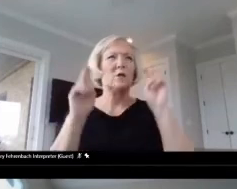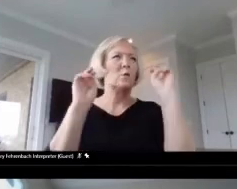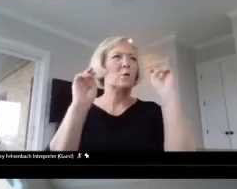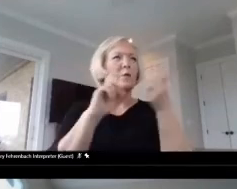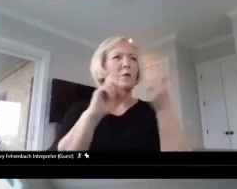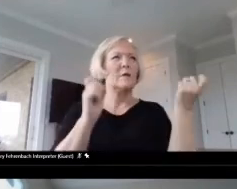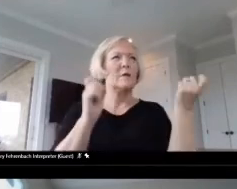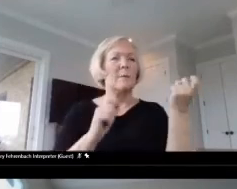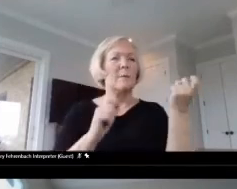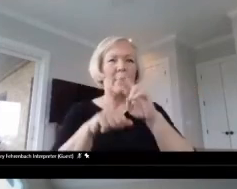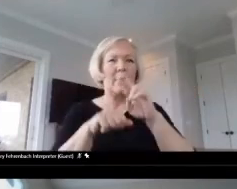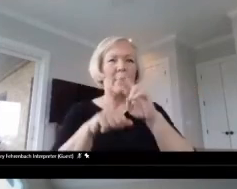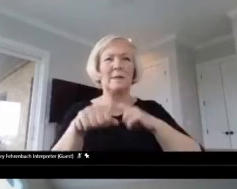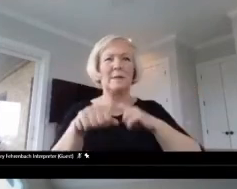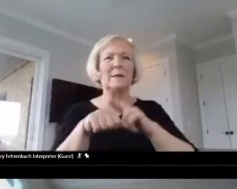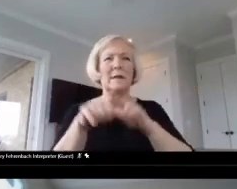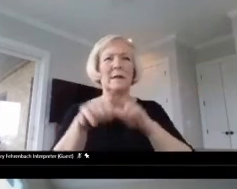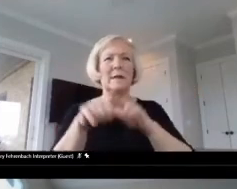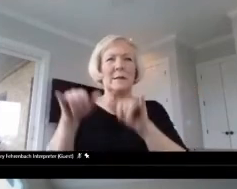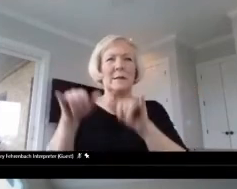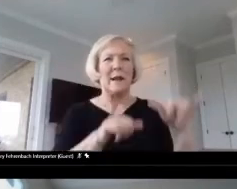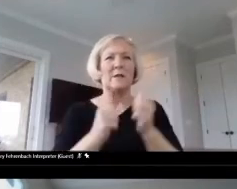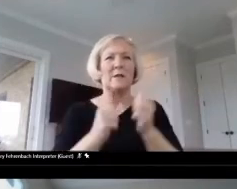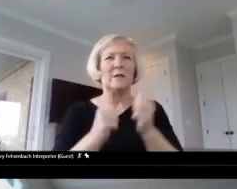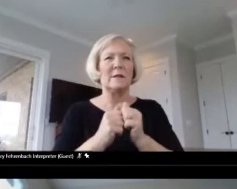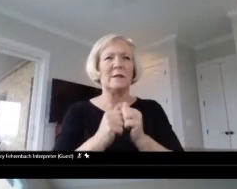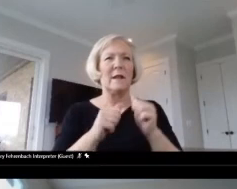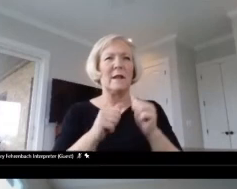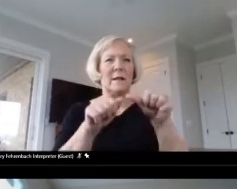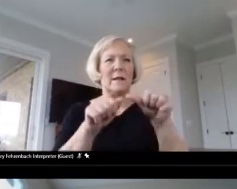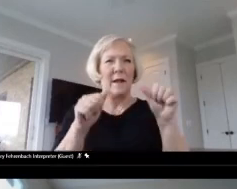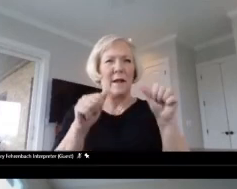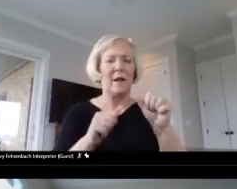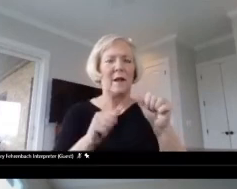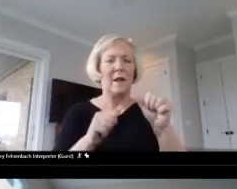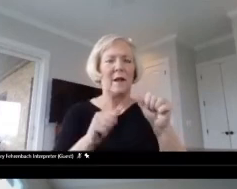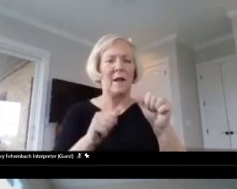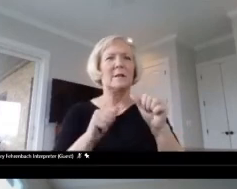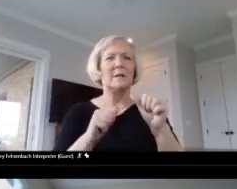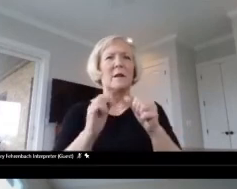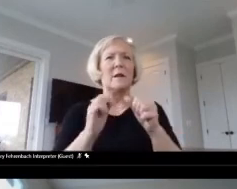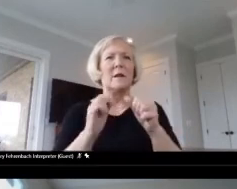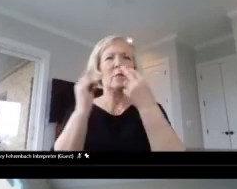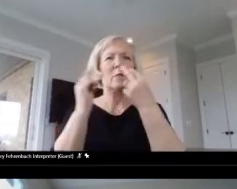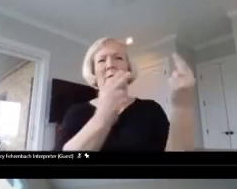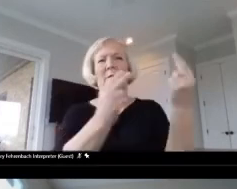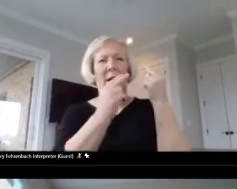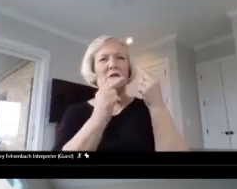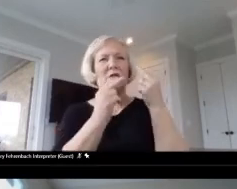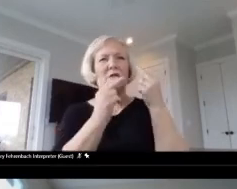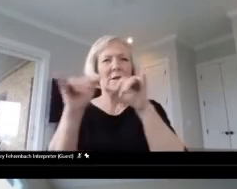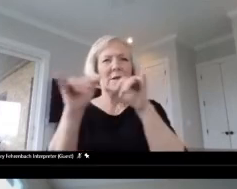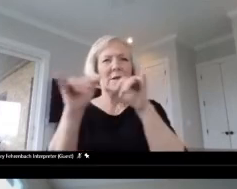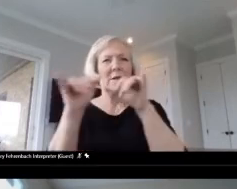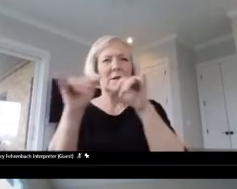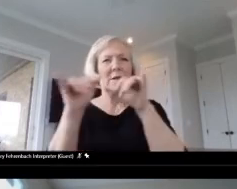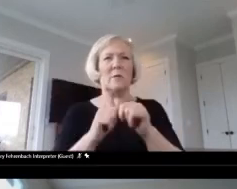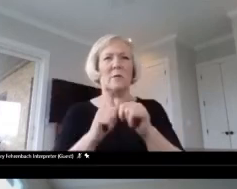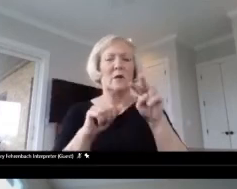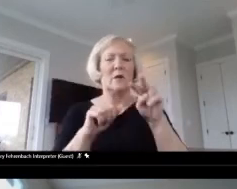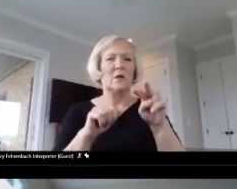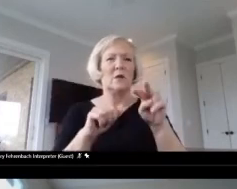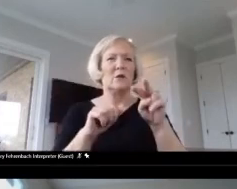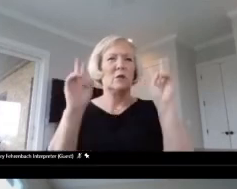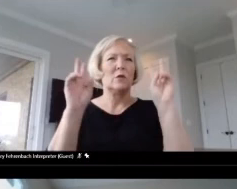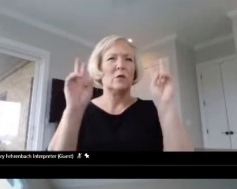standards from the areas that our teachers were teaching around our reflection standards. And we also look to quotes from the National